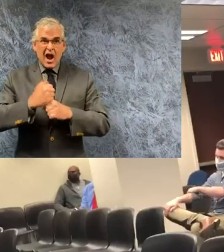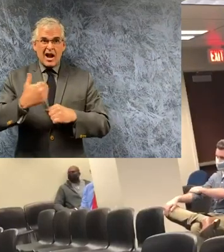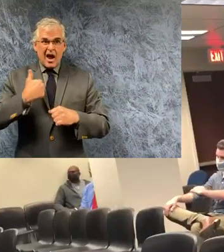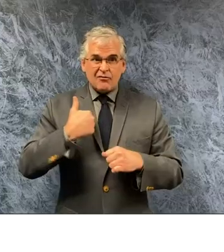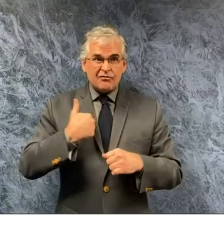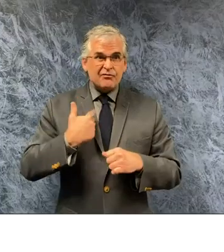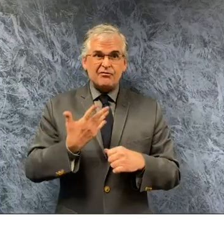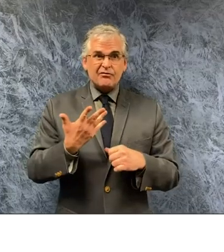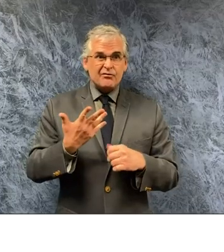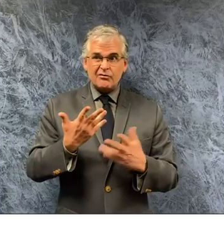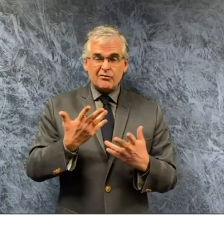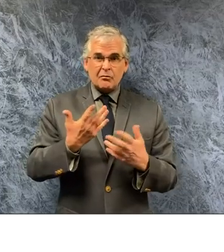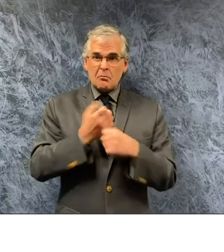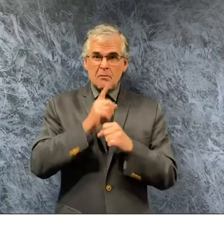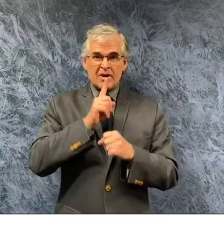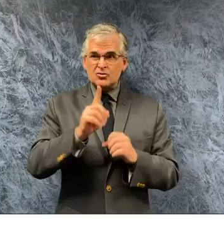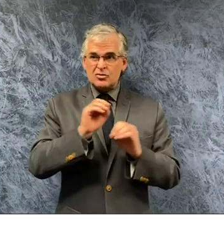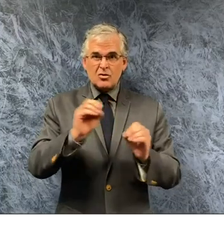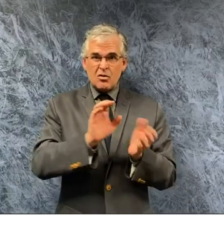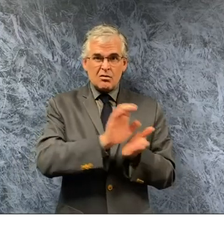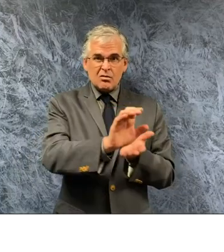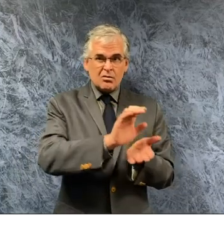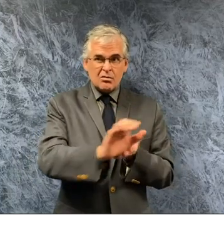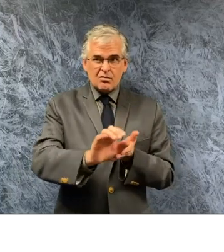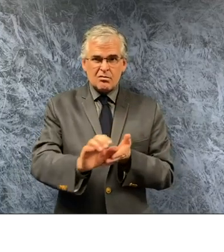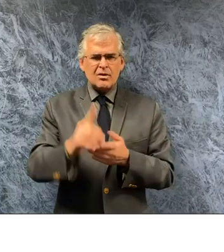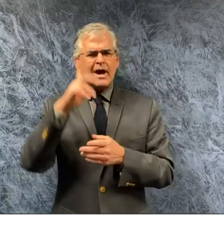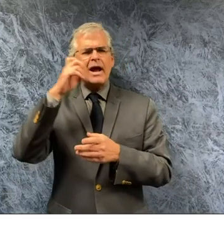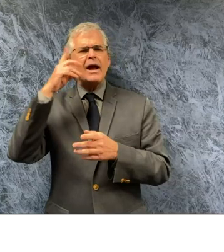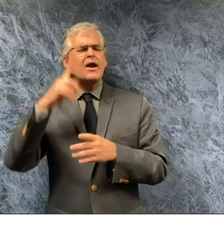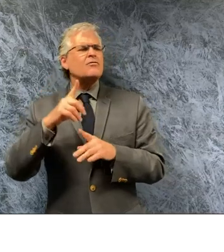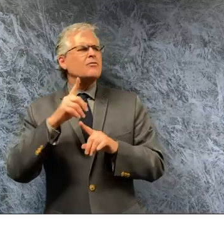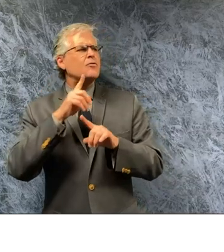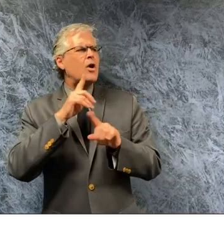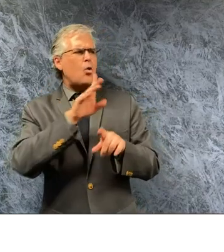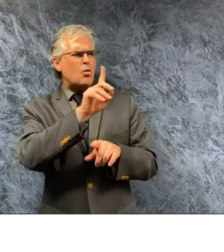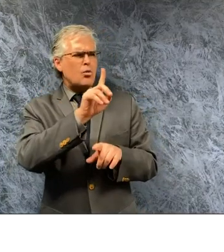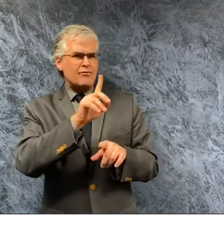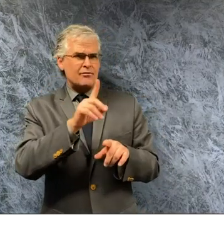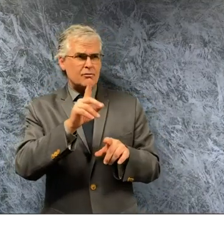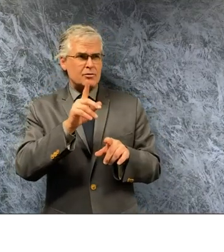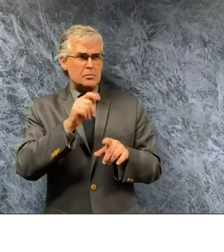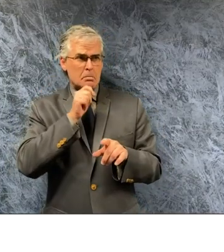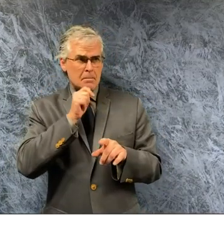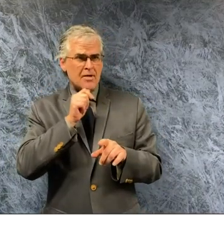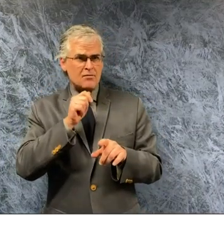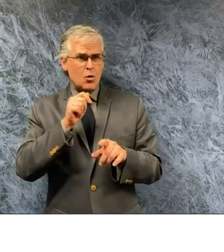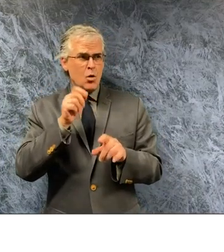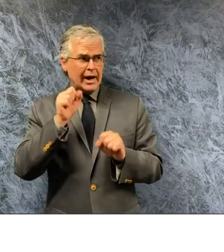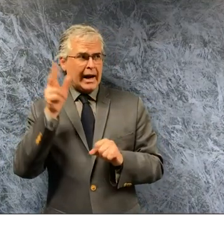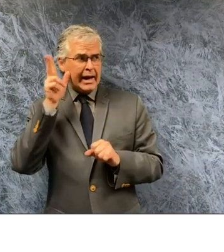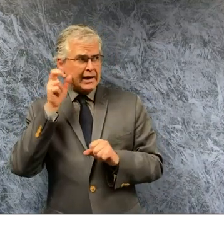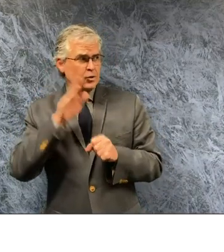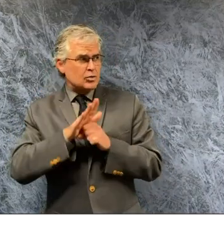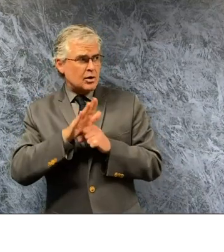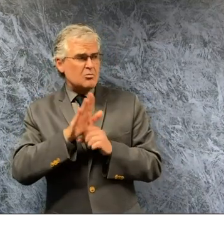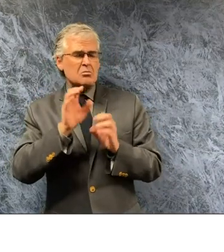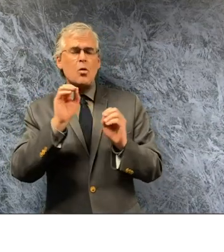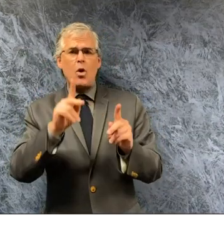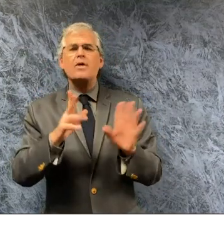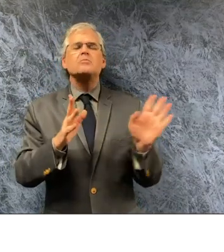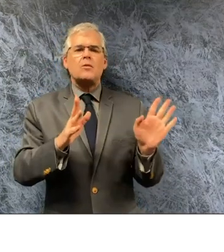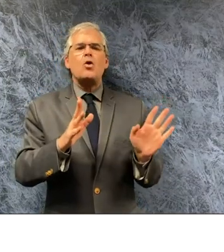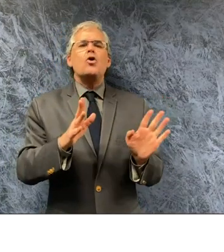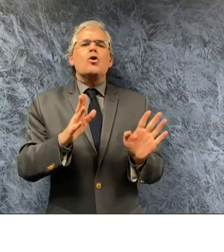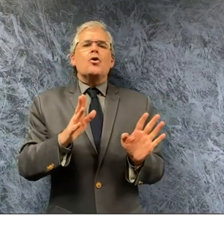help nevada renters are these questions getting picked up on the okay uh uh is enough being done you can always do